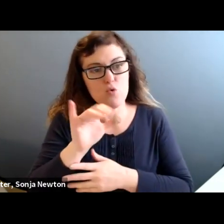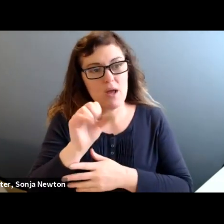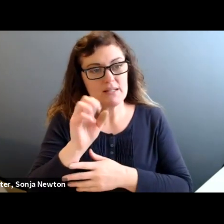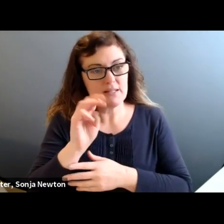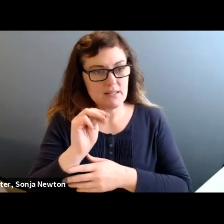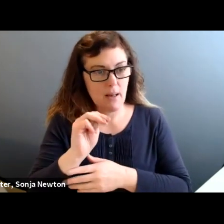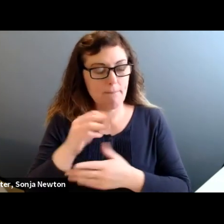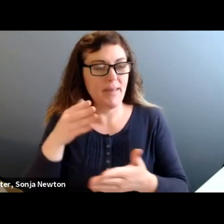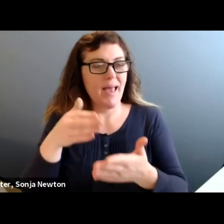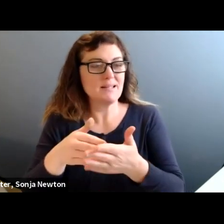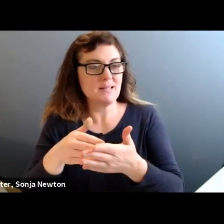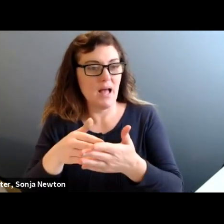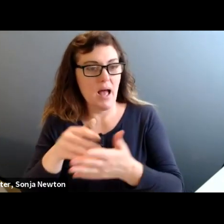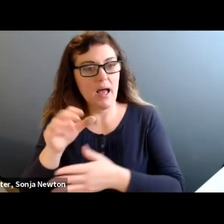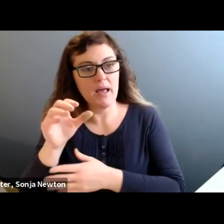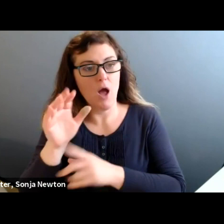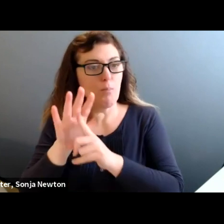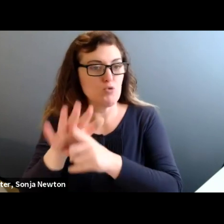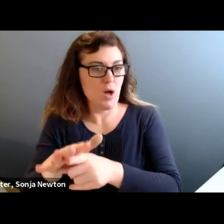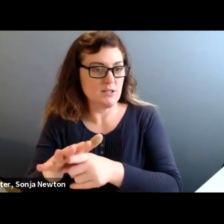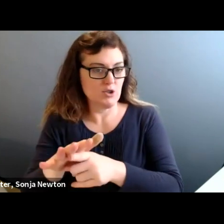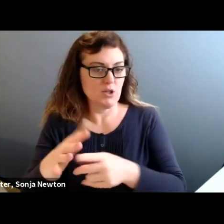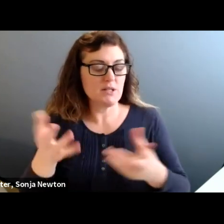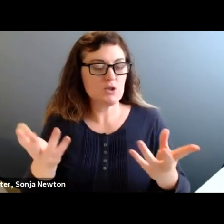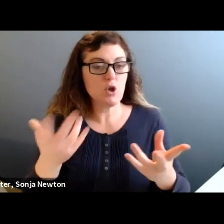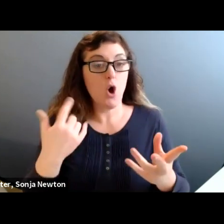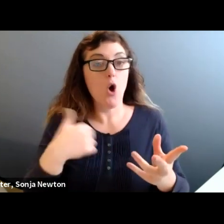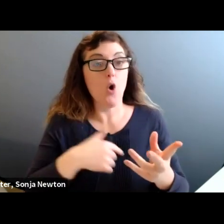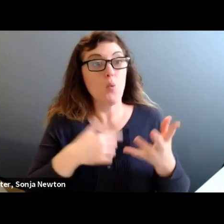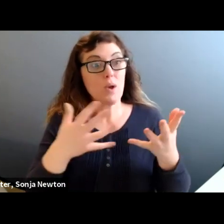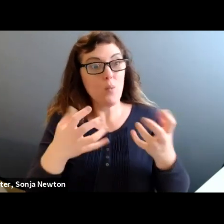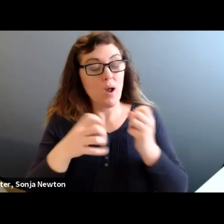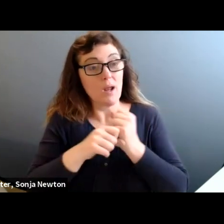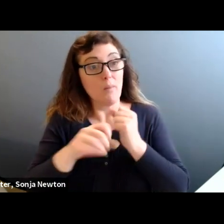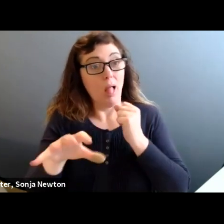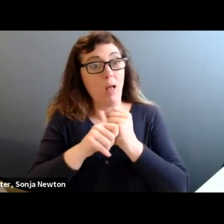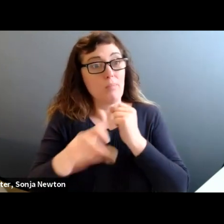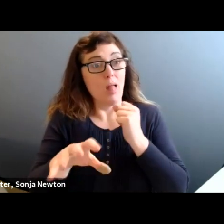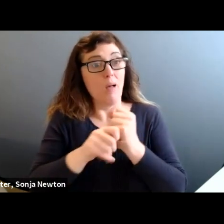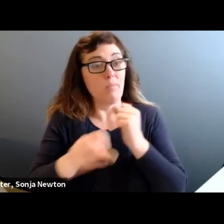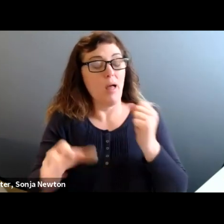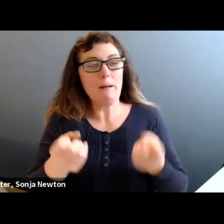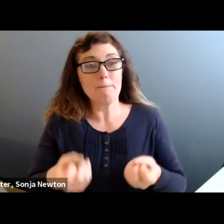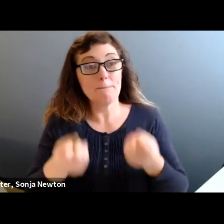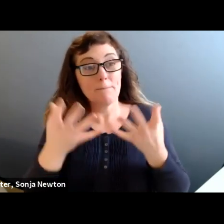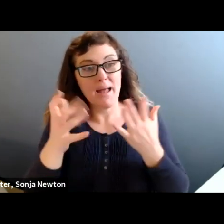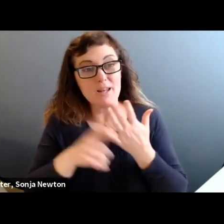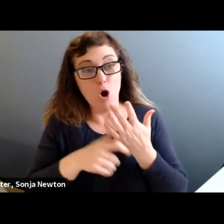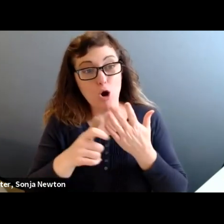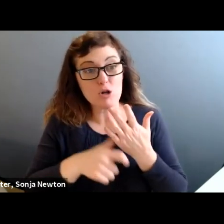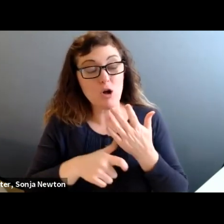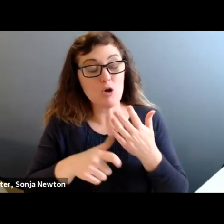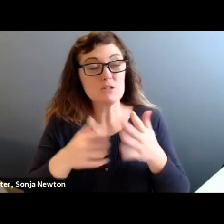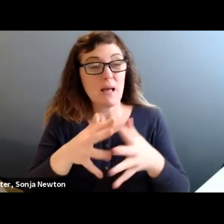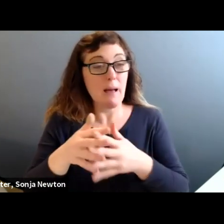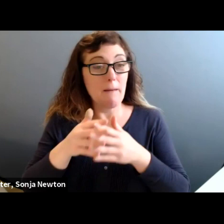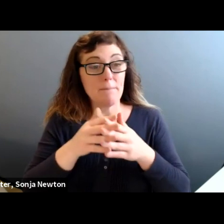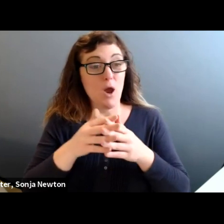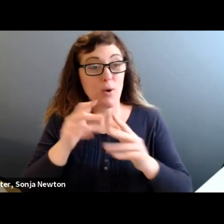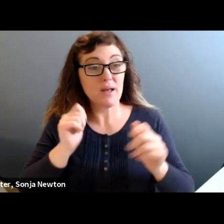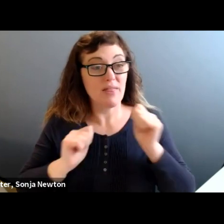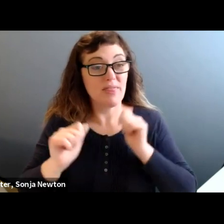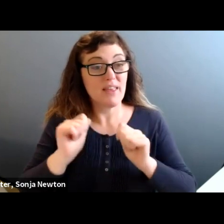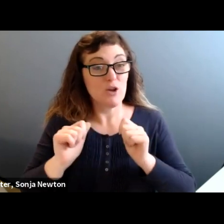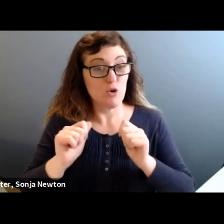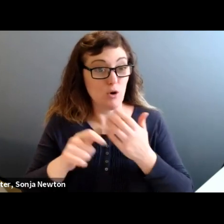publicity, we really like, we really tried to publicize this. We had articles, a couple articles in American Theater Magazine to try to create